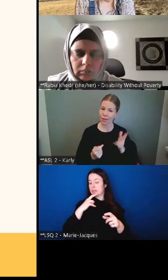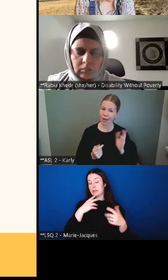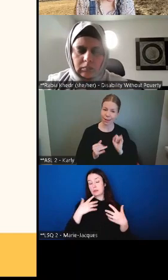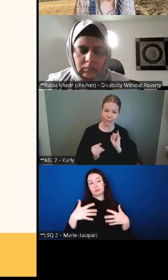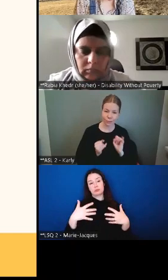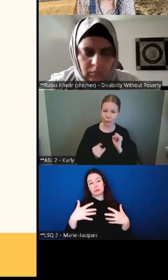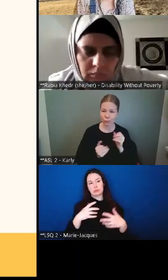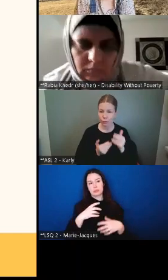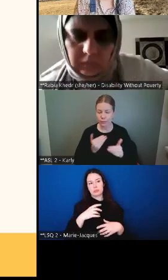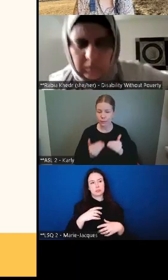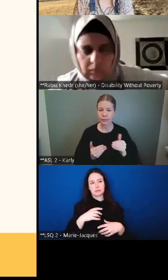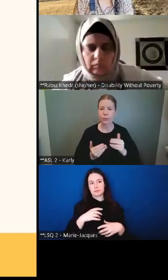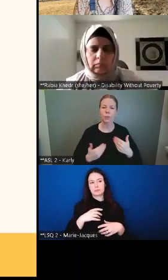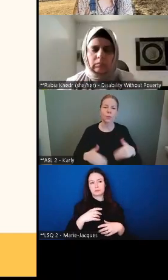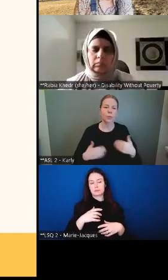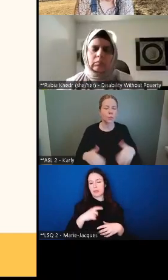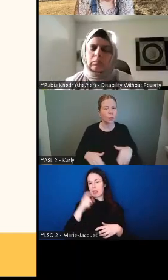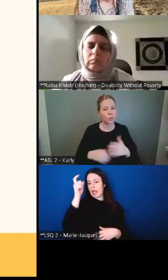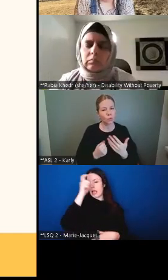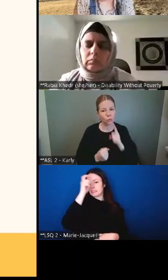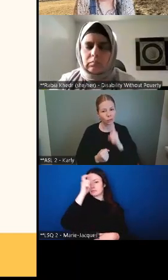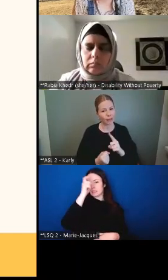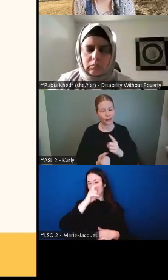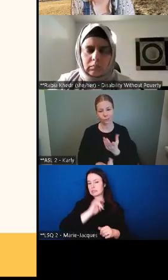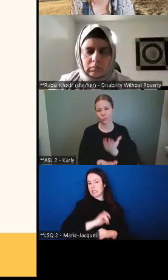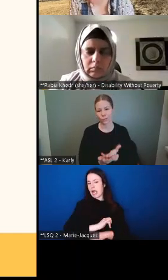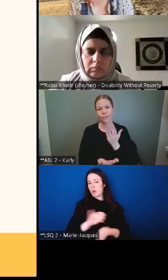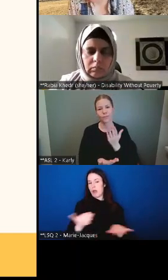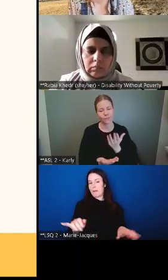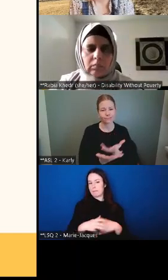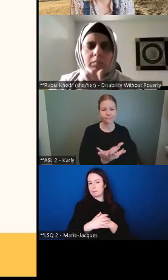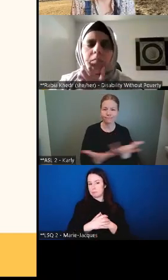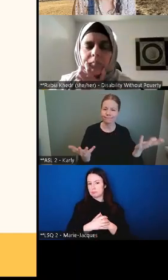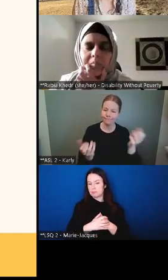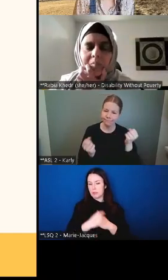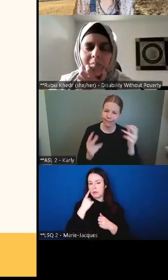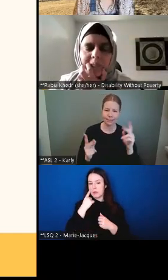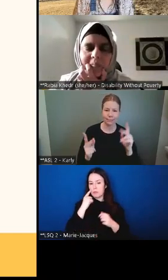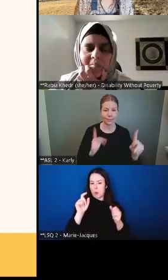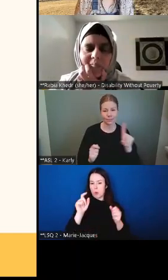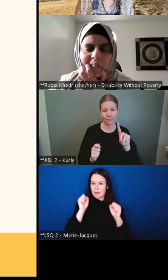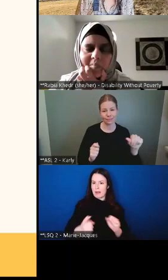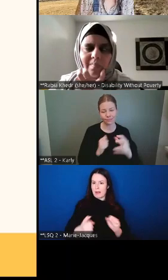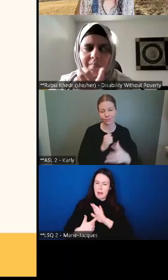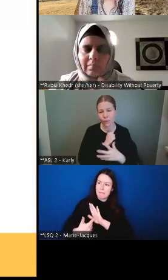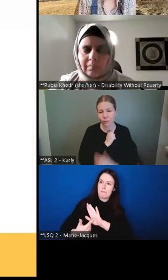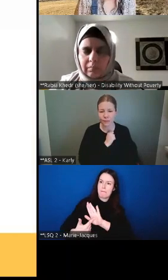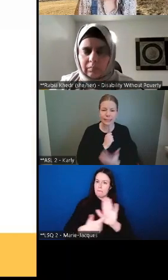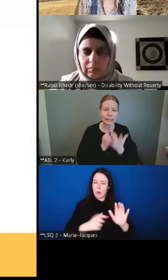the things that we've been talking about. So perhaps Rabia, I'm looking at the time, we should move on to looking at some key findings. So